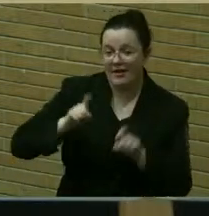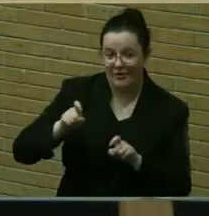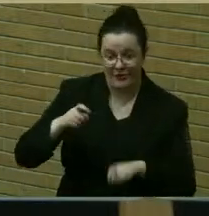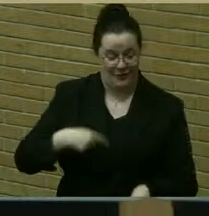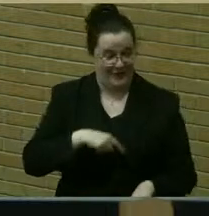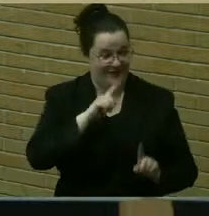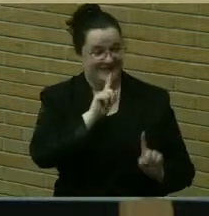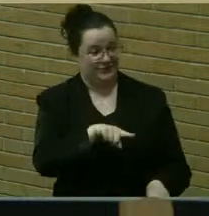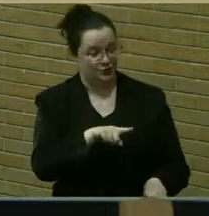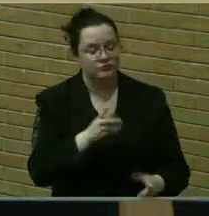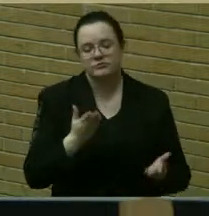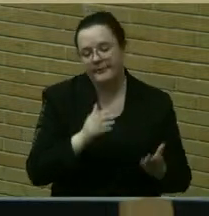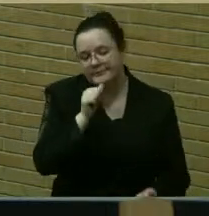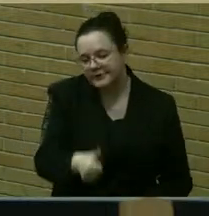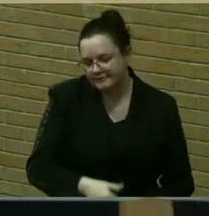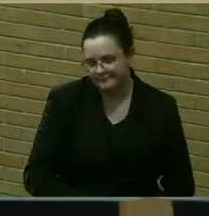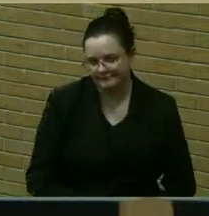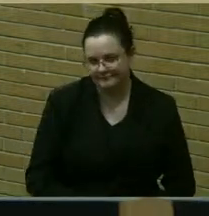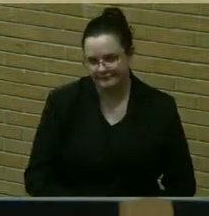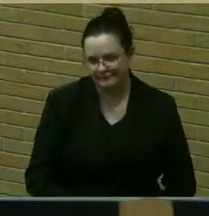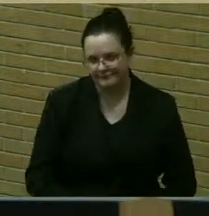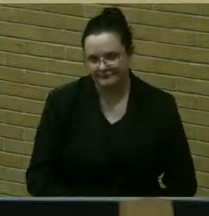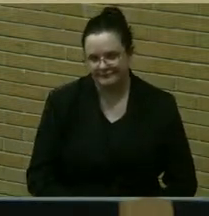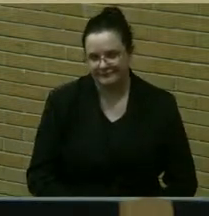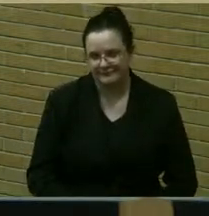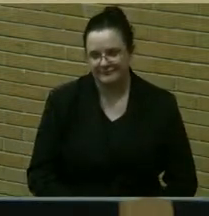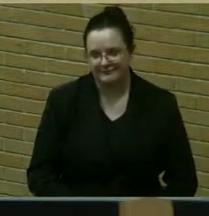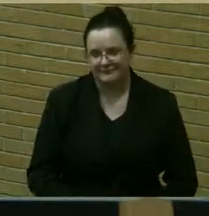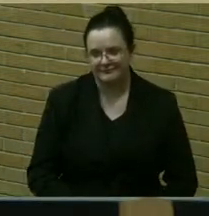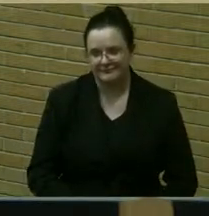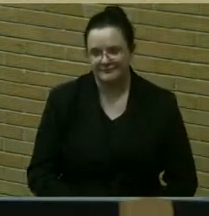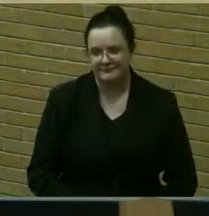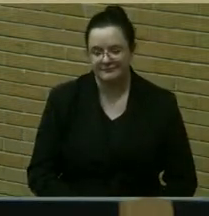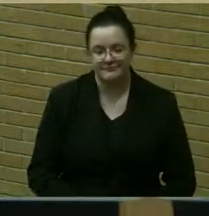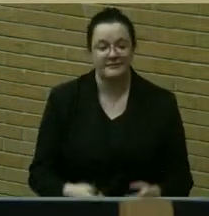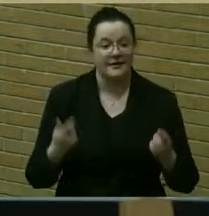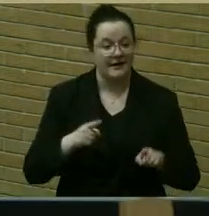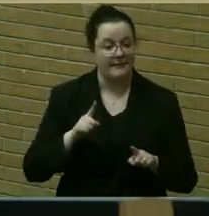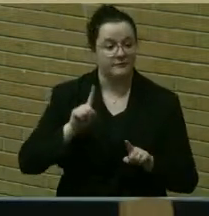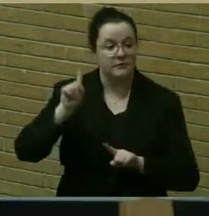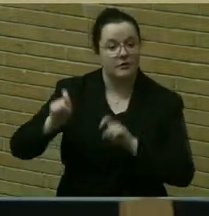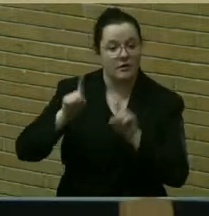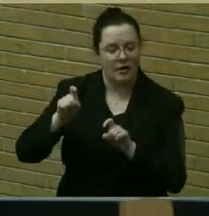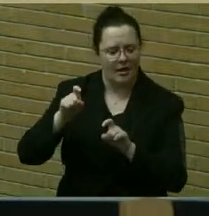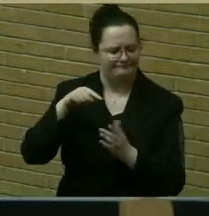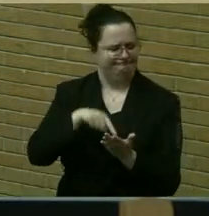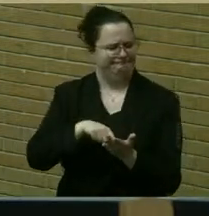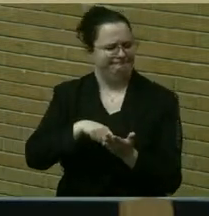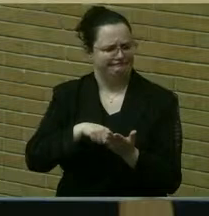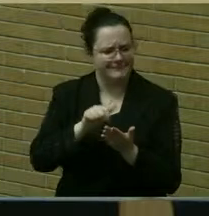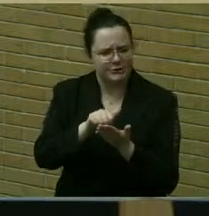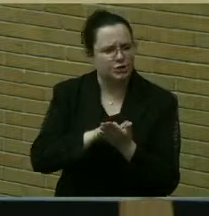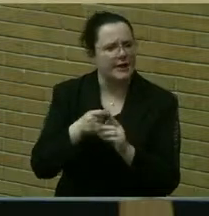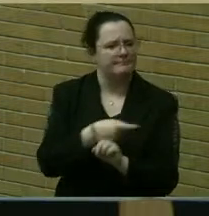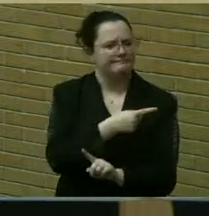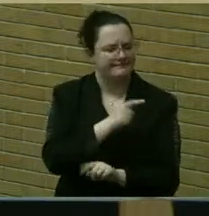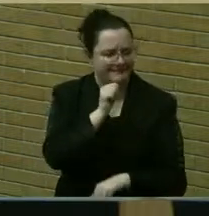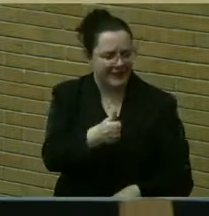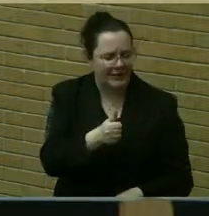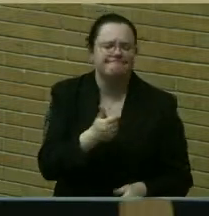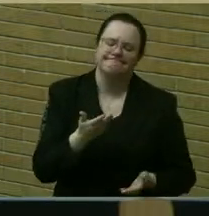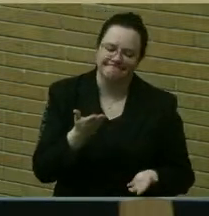to answer your questions, particularly if they relate to matters that are not on the agenda